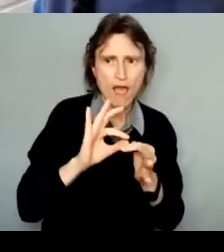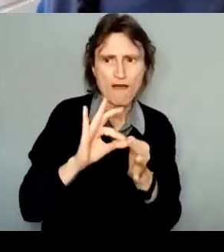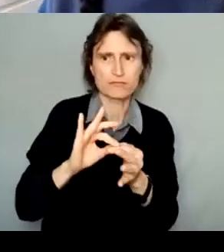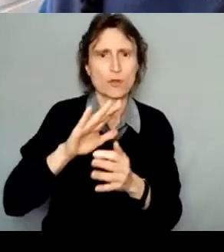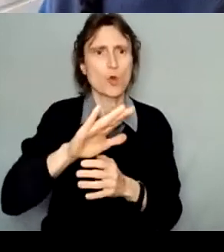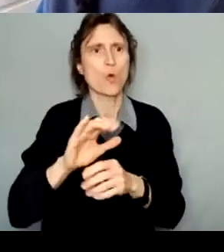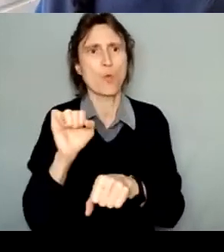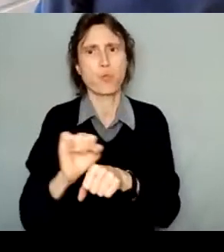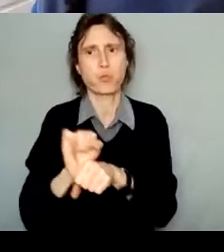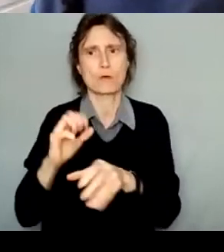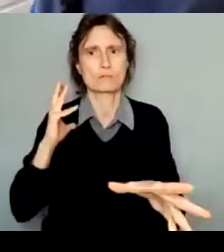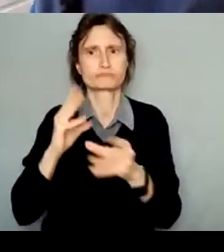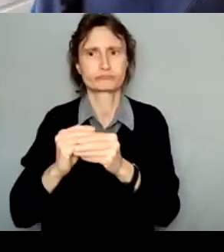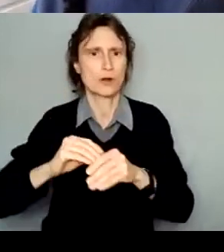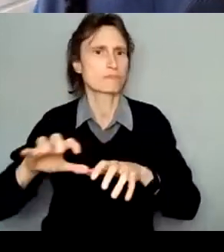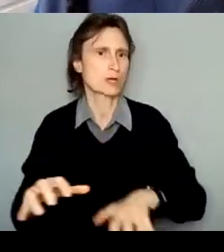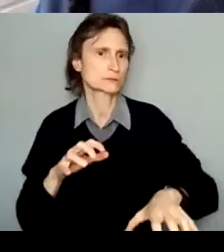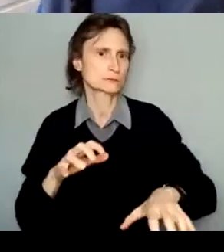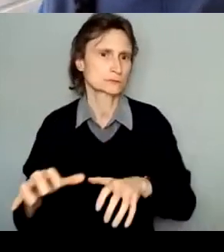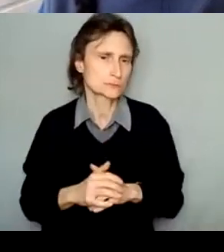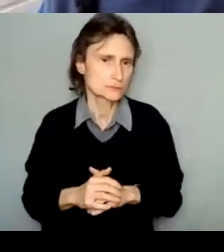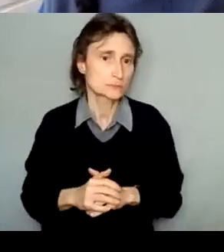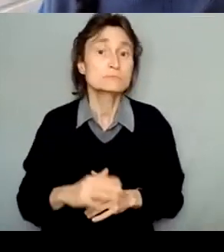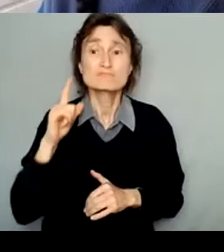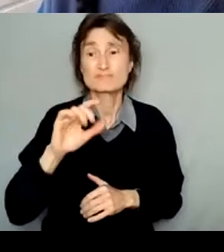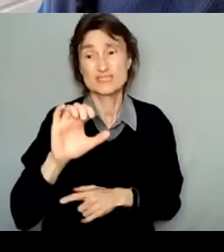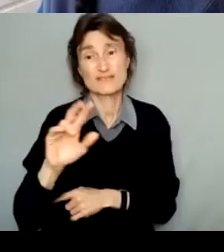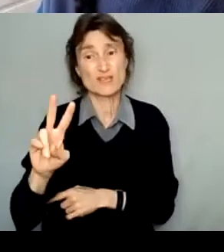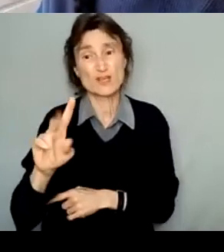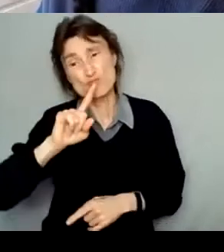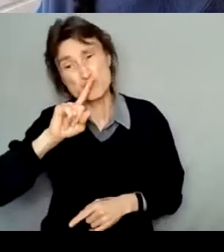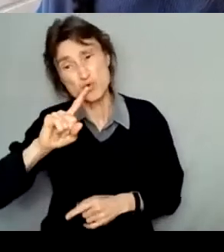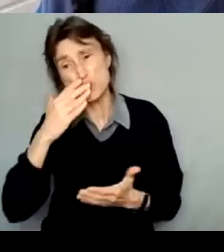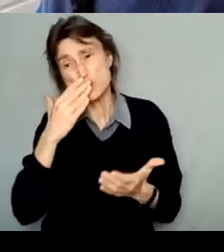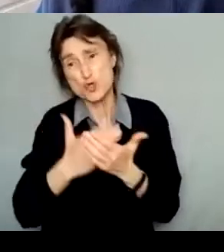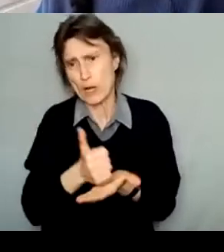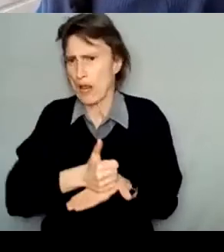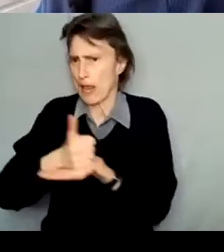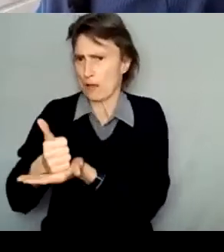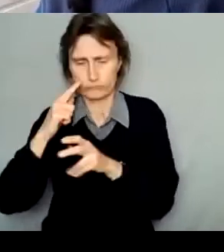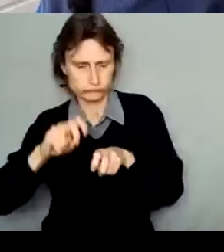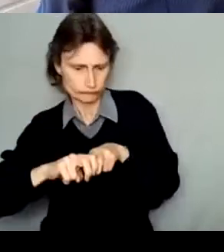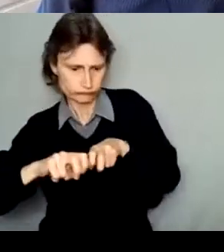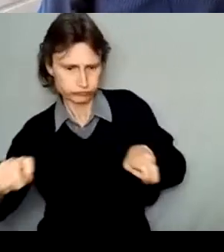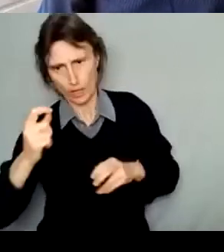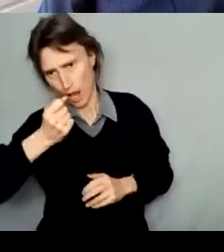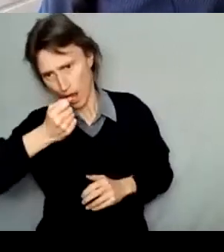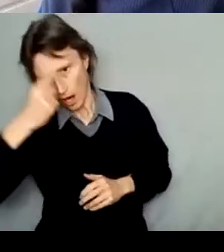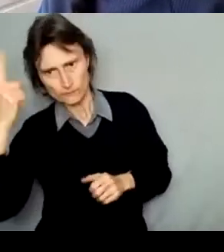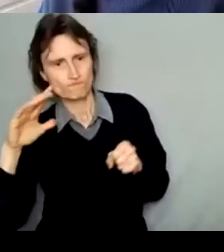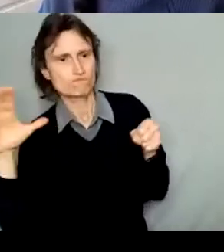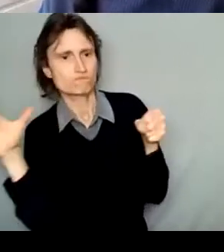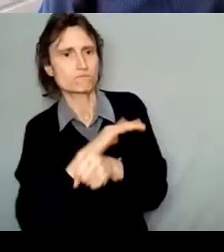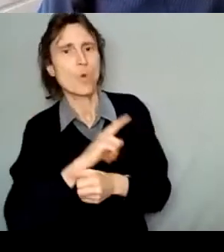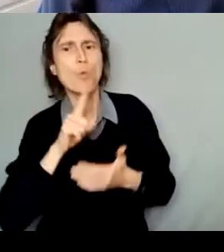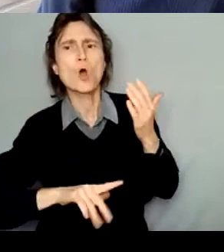resume or CV can be a helpful tool for assessors to view alongside your artist statement. It helps to give them a better understanding of your